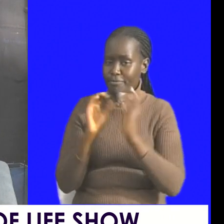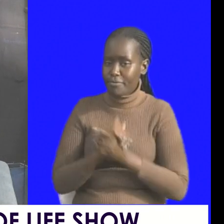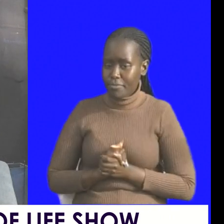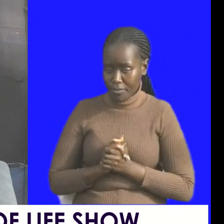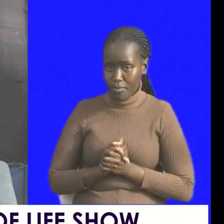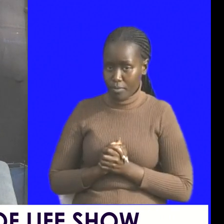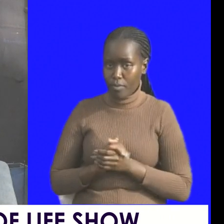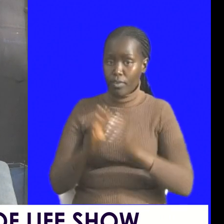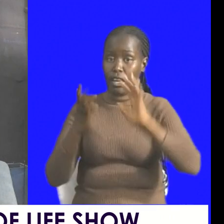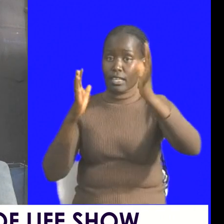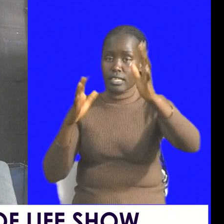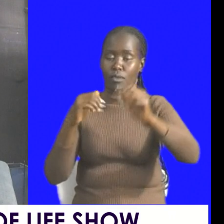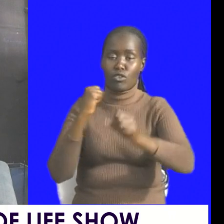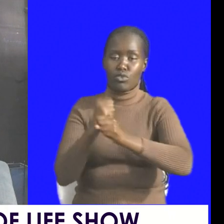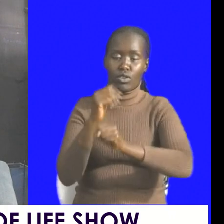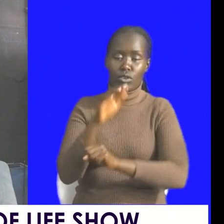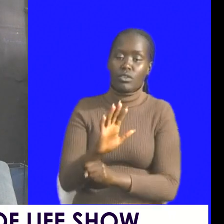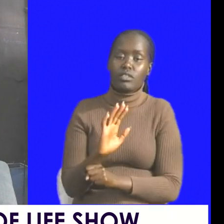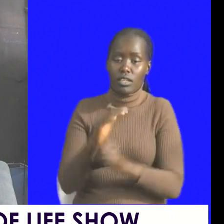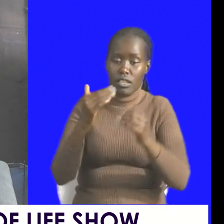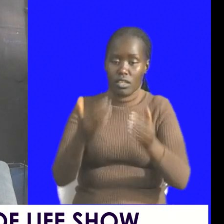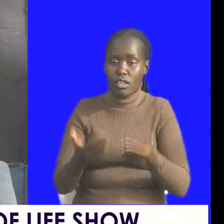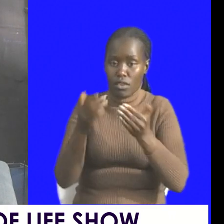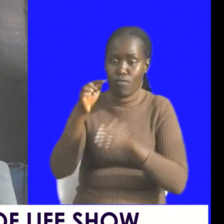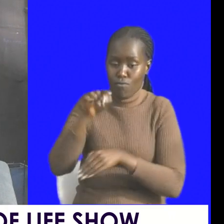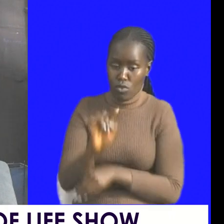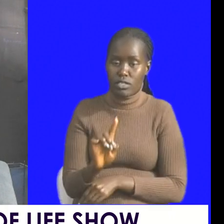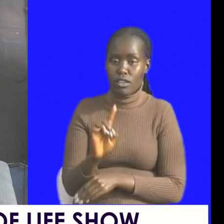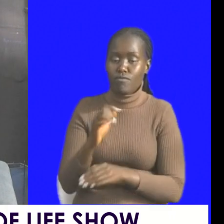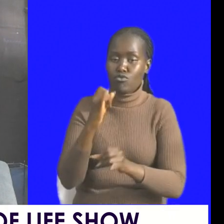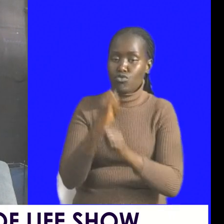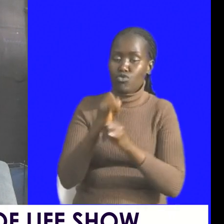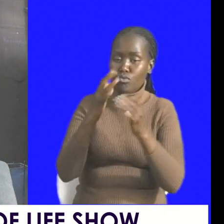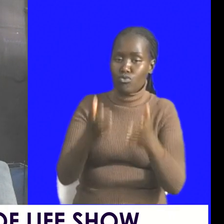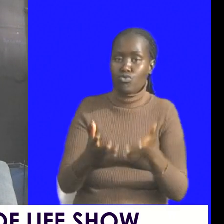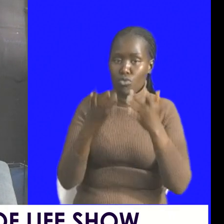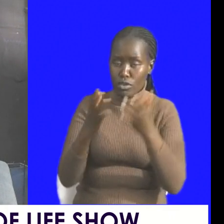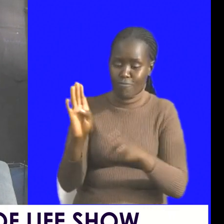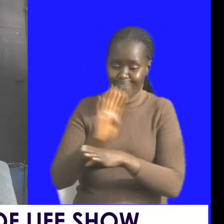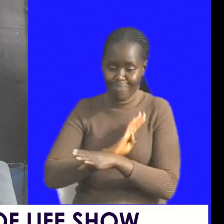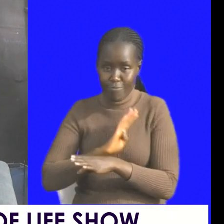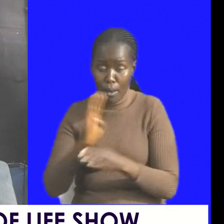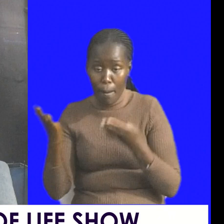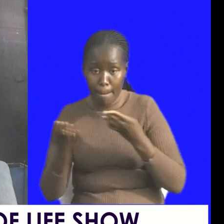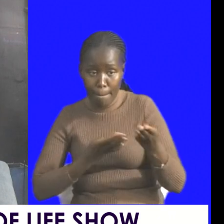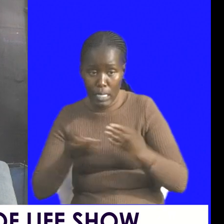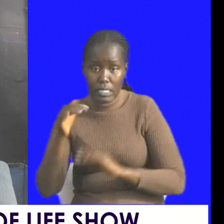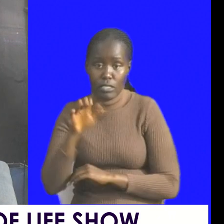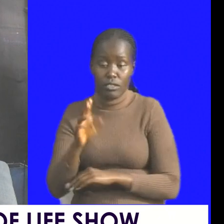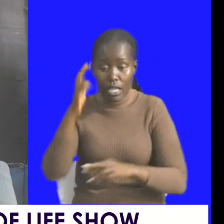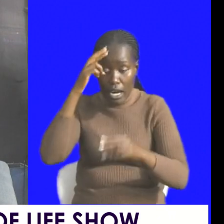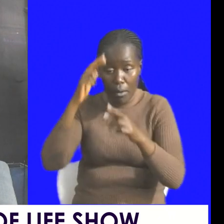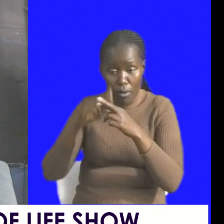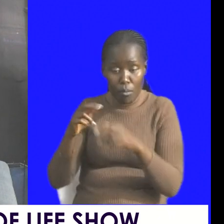celebrate your work celebrate yourself to your job to your business remember i'm talking